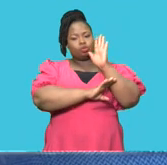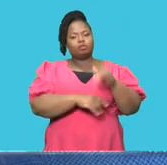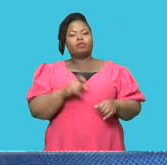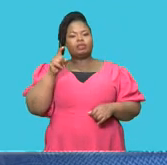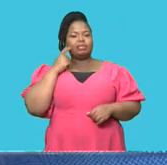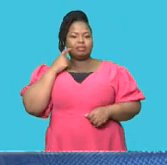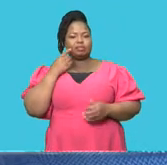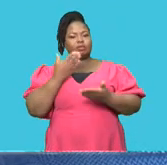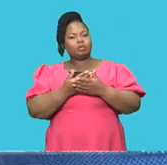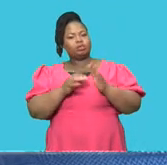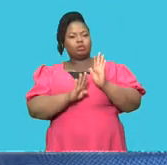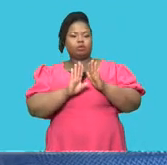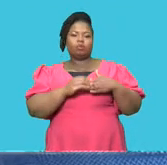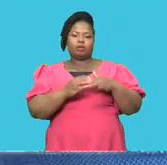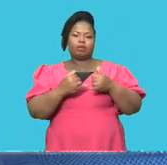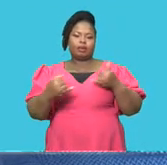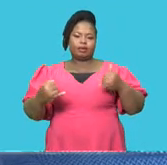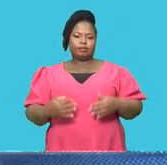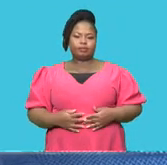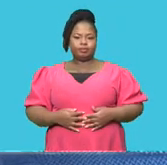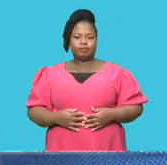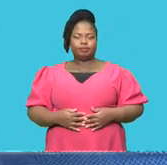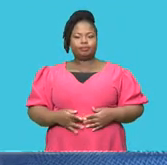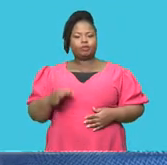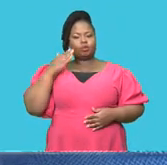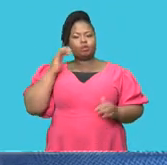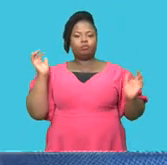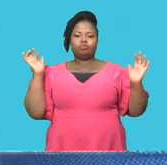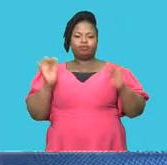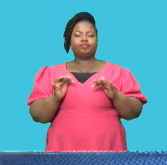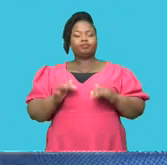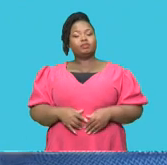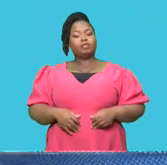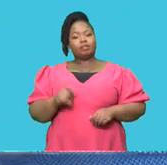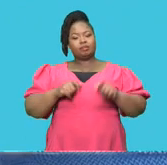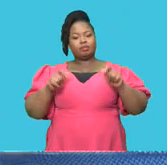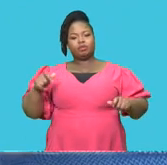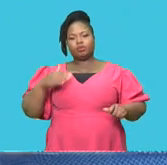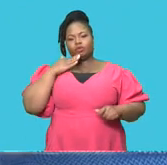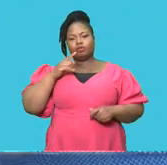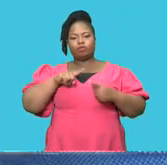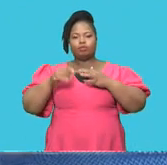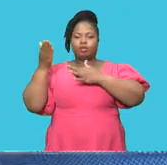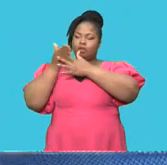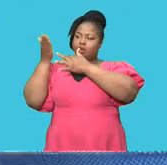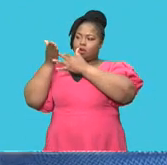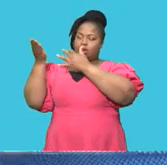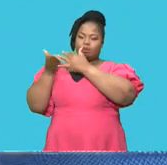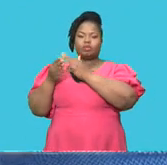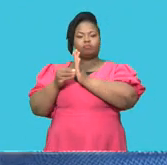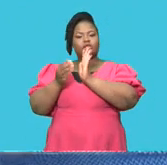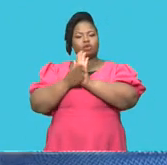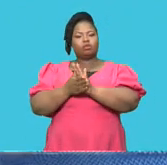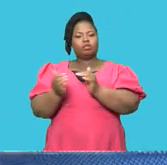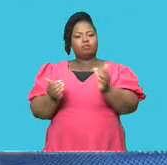can come up with constitutional guidelines. In attendance, there were practitioners and academias from the archives and records management sector